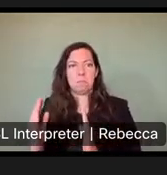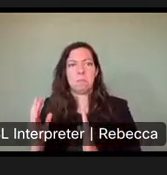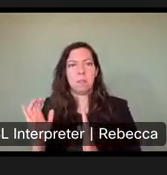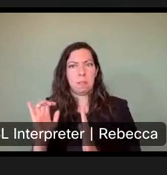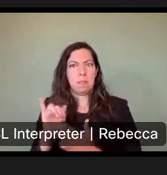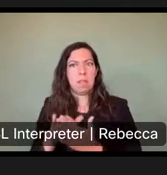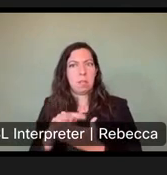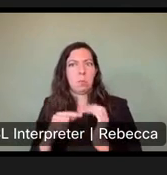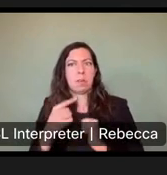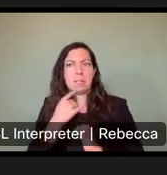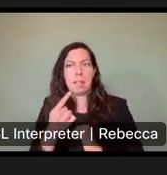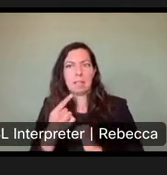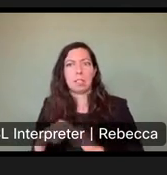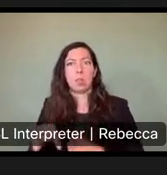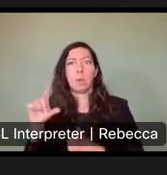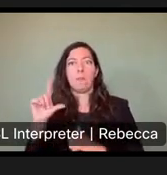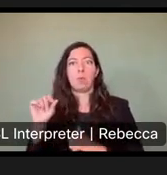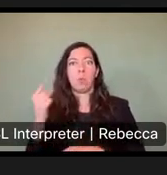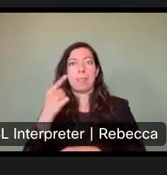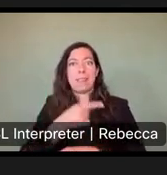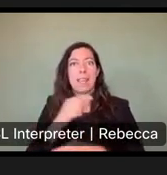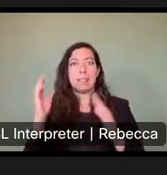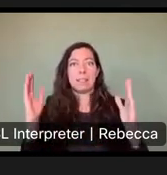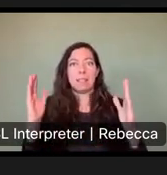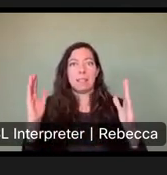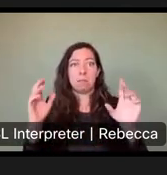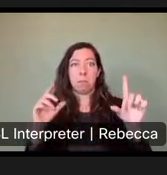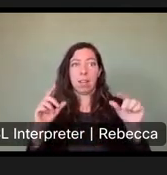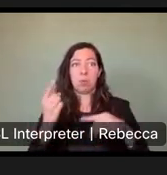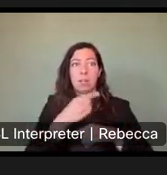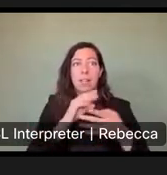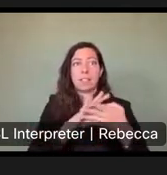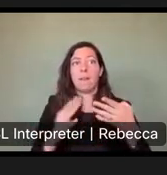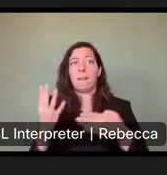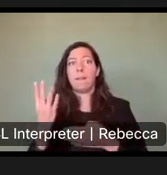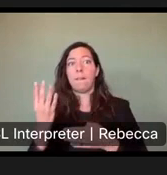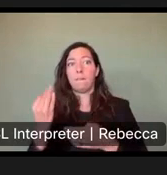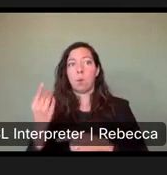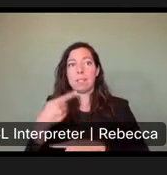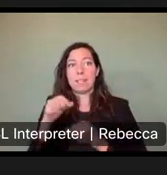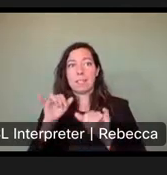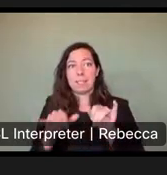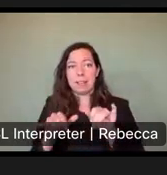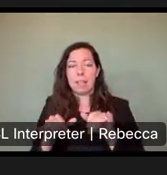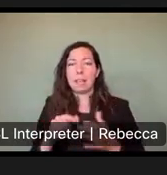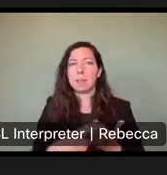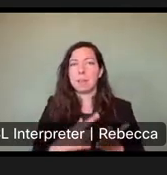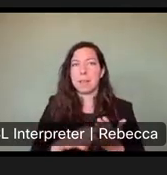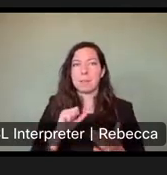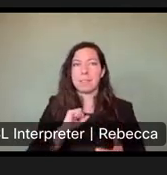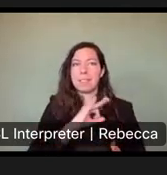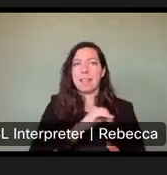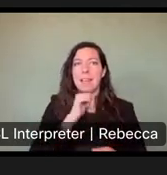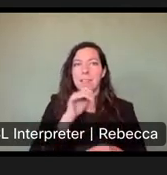14 days out of any 20 day period. Um, unfortunately, with staffing levels, sometimes that's hard to catch. Um,